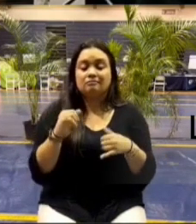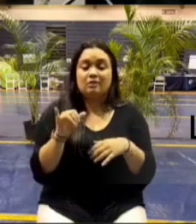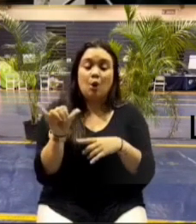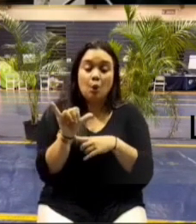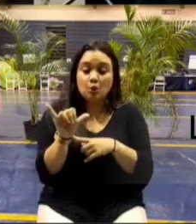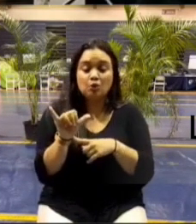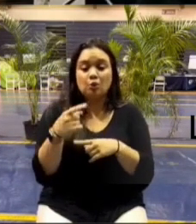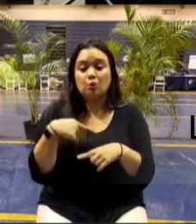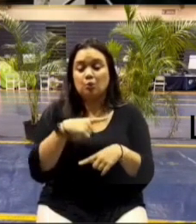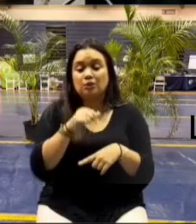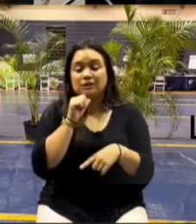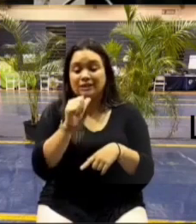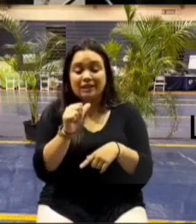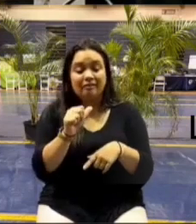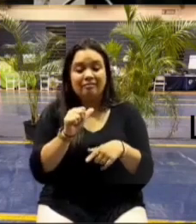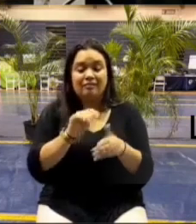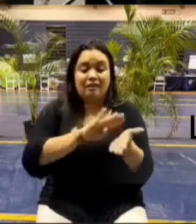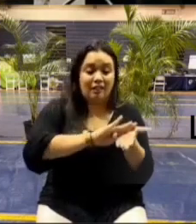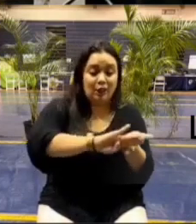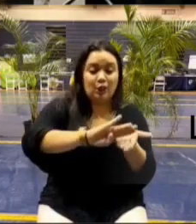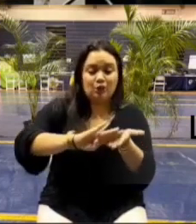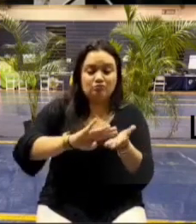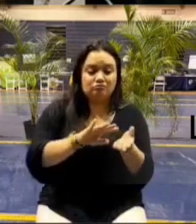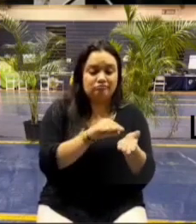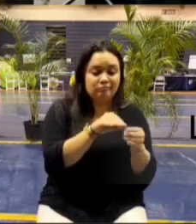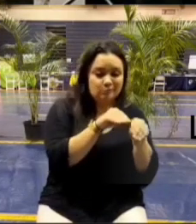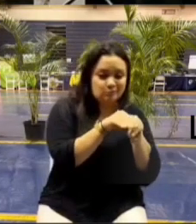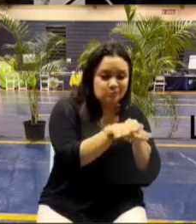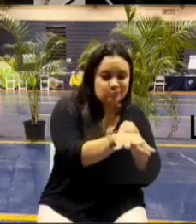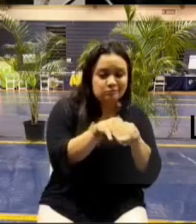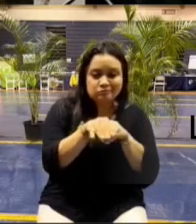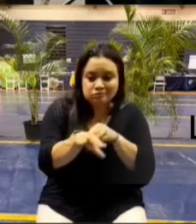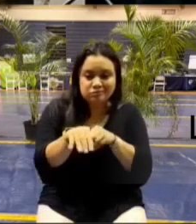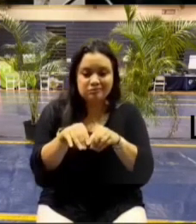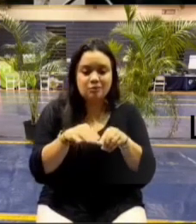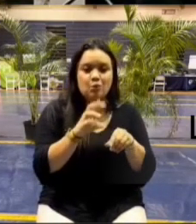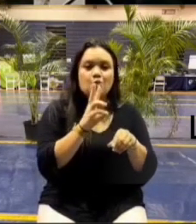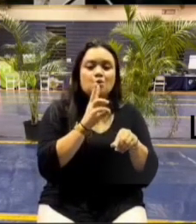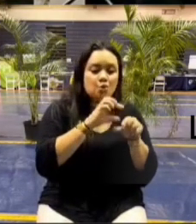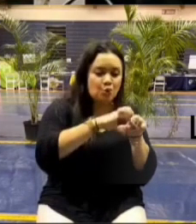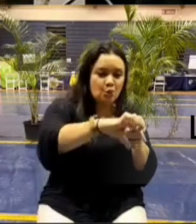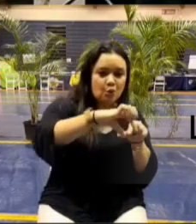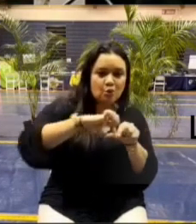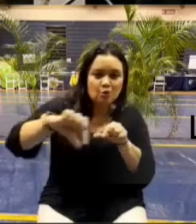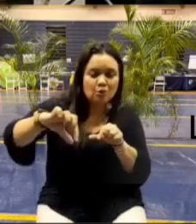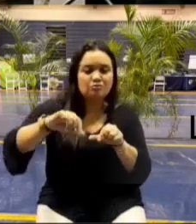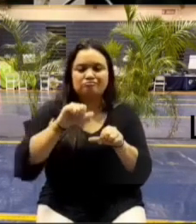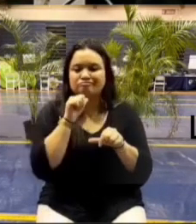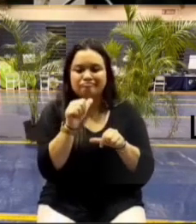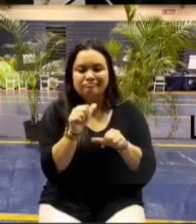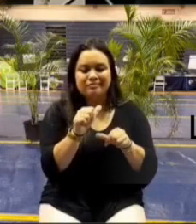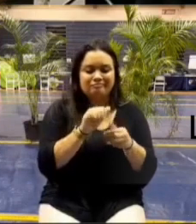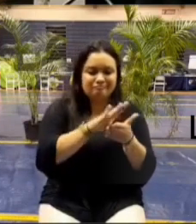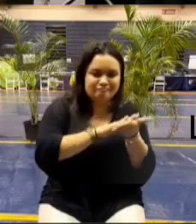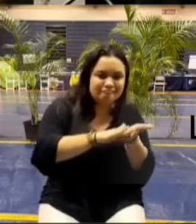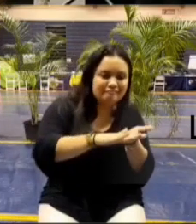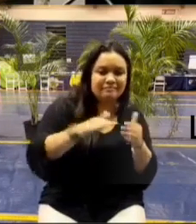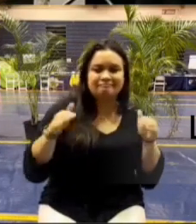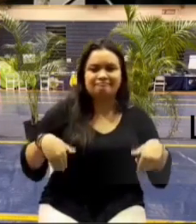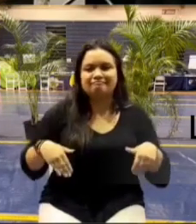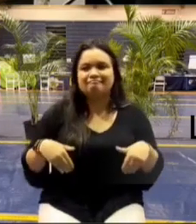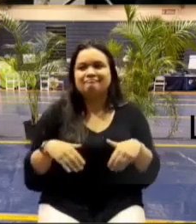we haven't cleared the sewer lines and the water lines so that's another factor and i know what everybody wants is a timeline